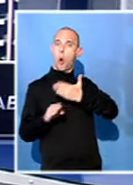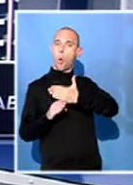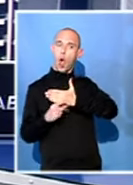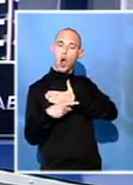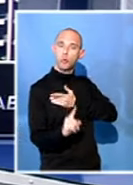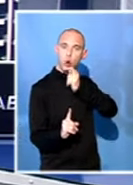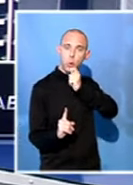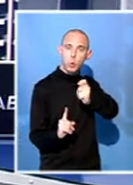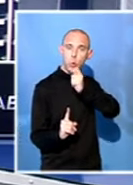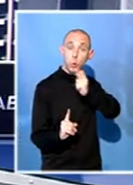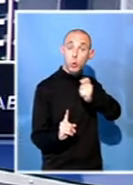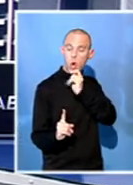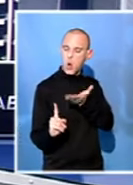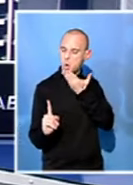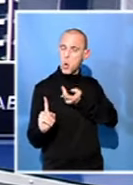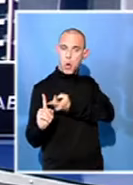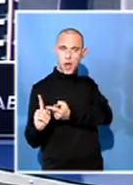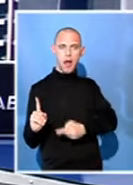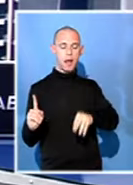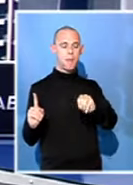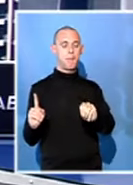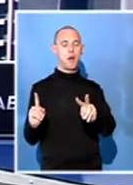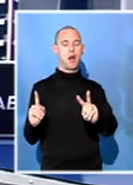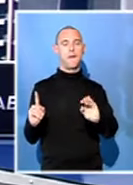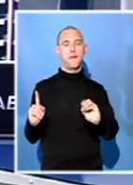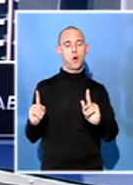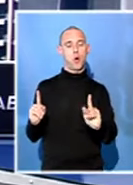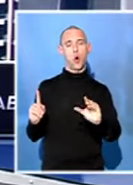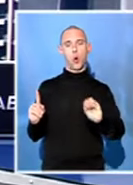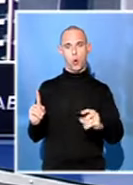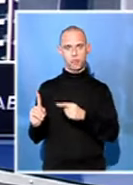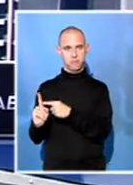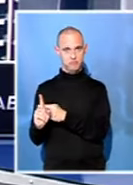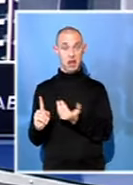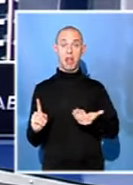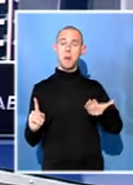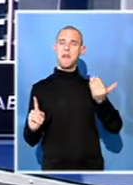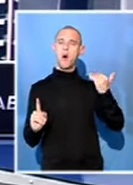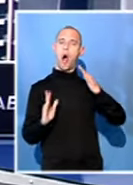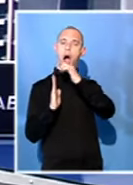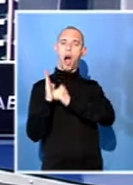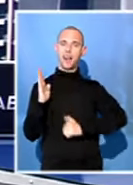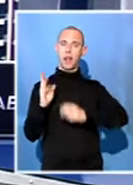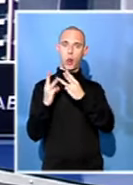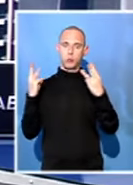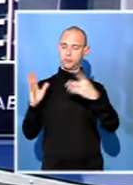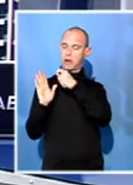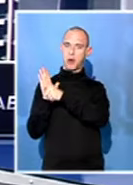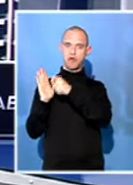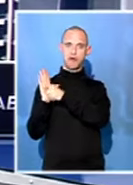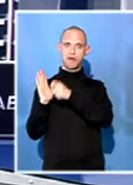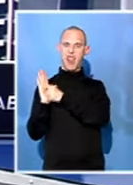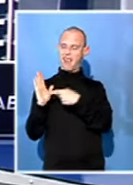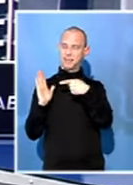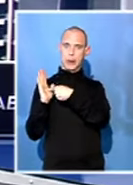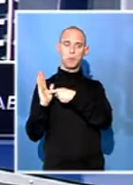broadcaster's decision not to reschedule him is premature. This is what Judge Fritz van Woesten said ruled in